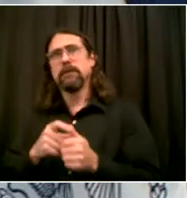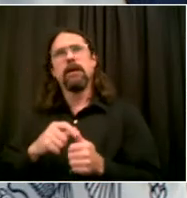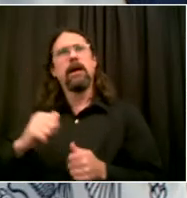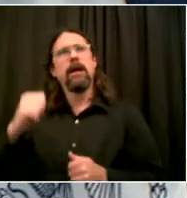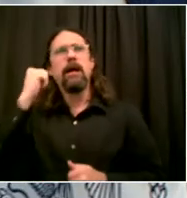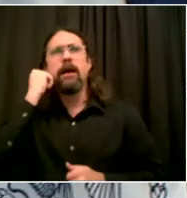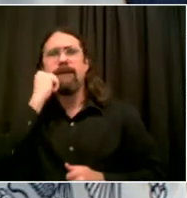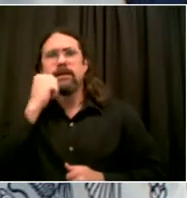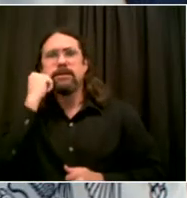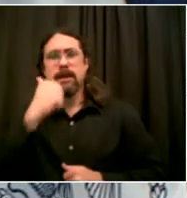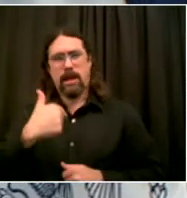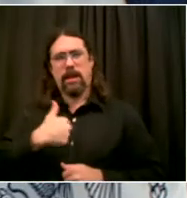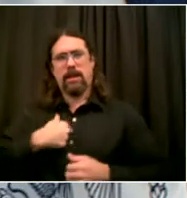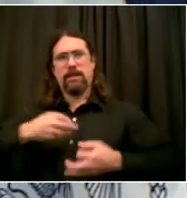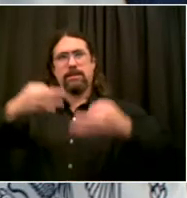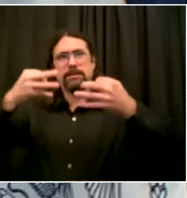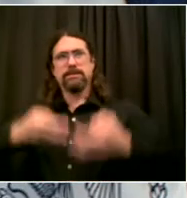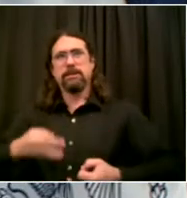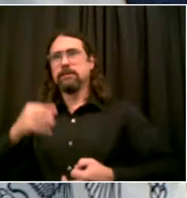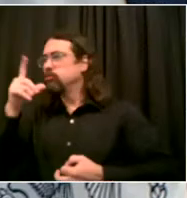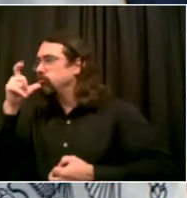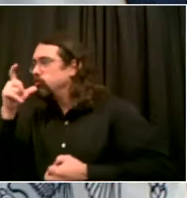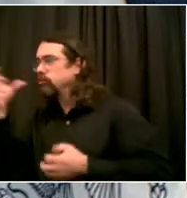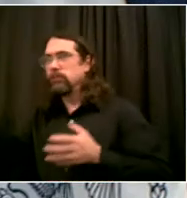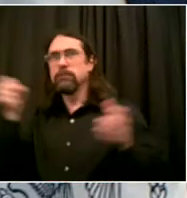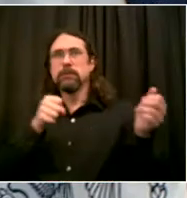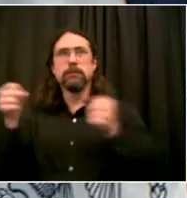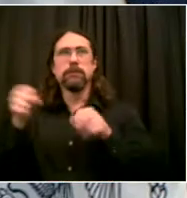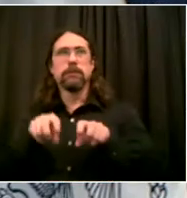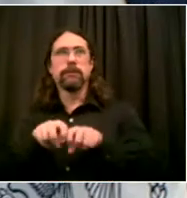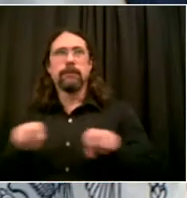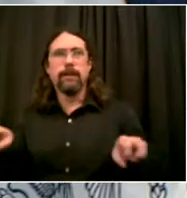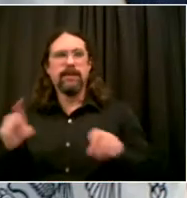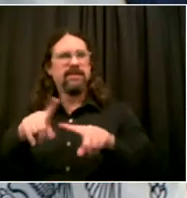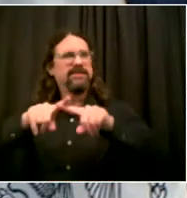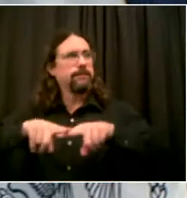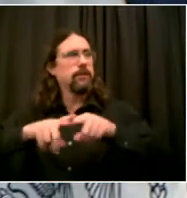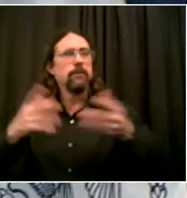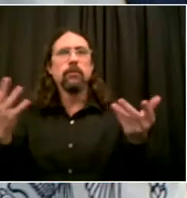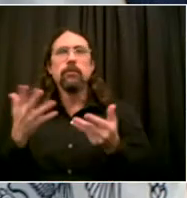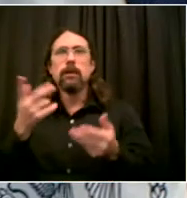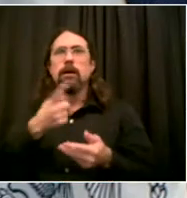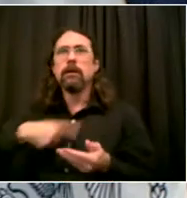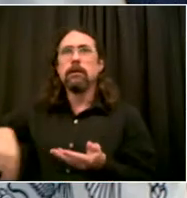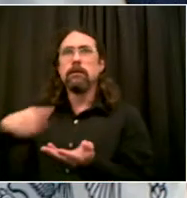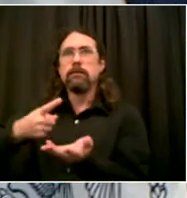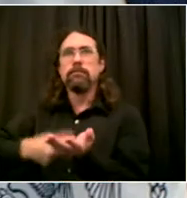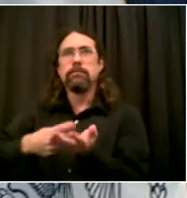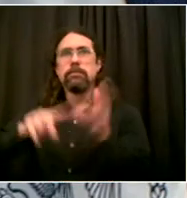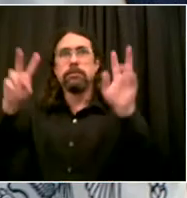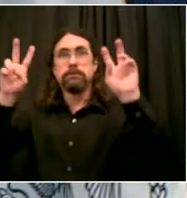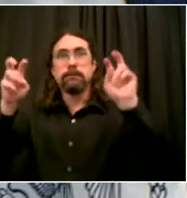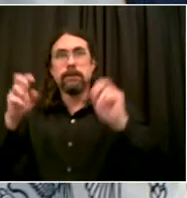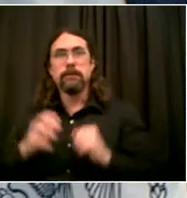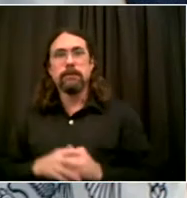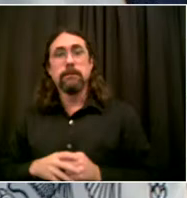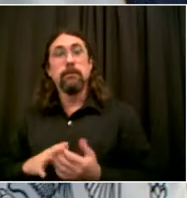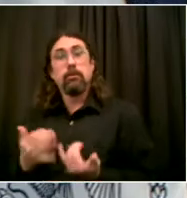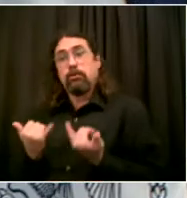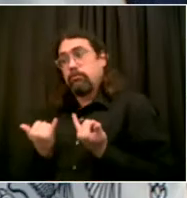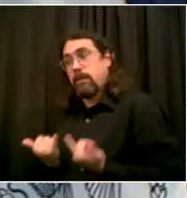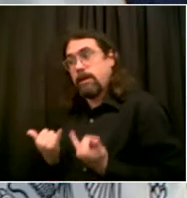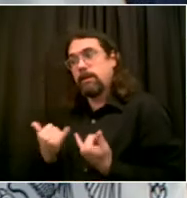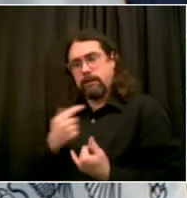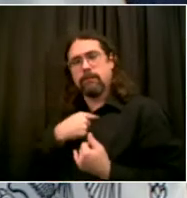talks with different media outlets quite a bit. And the department will address that. But look, the bottom line is anyone who